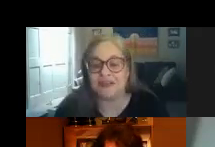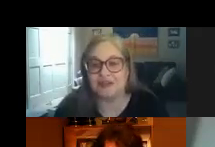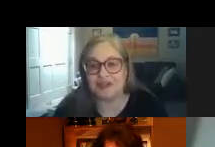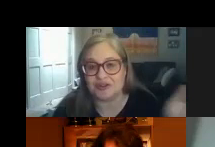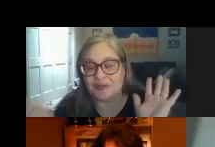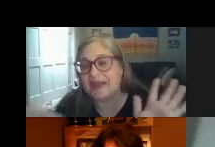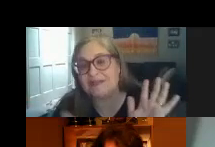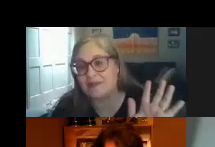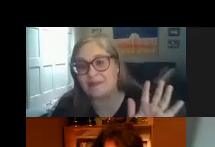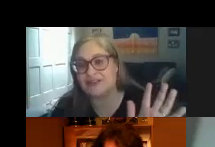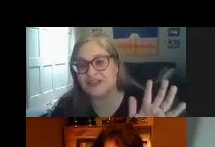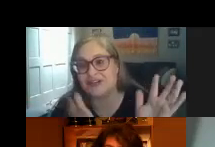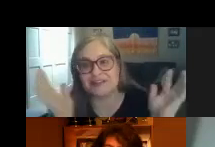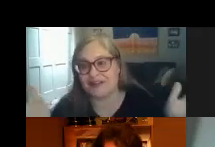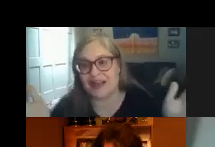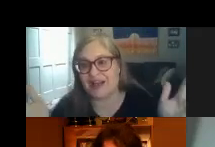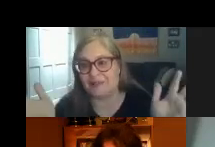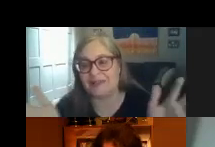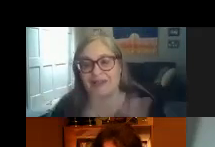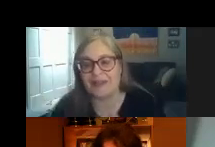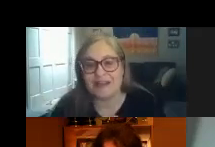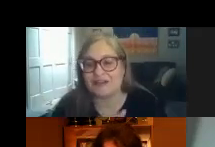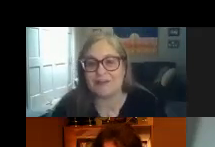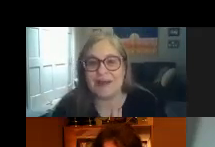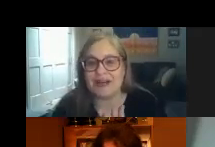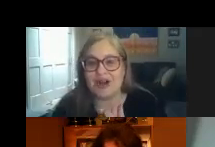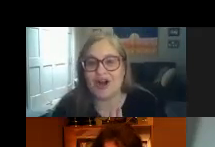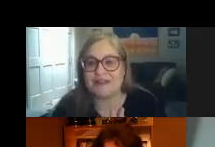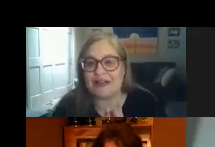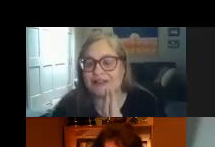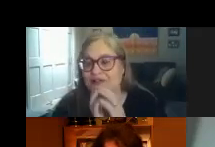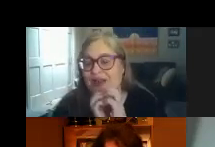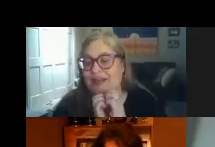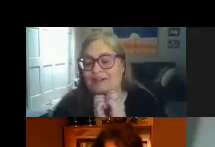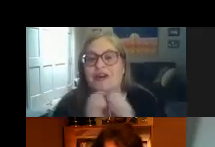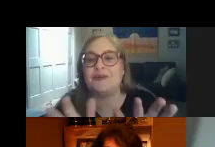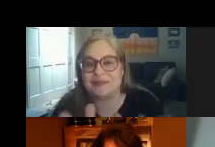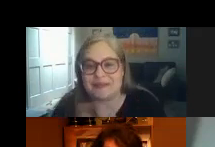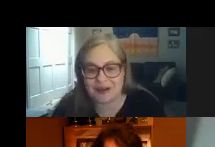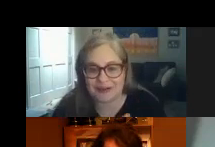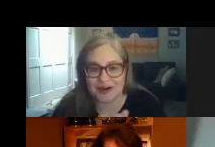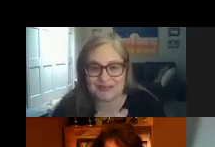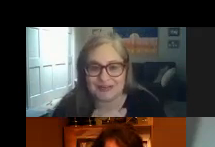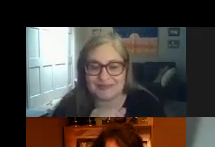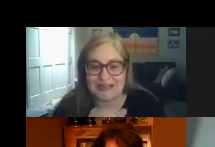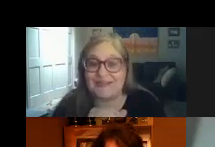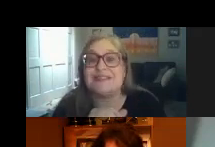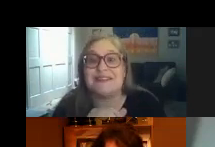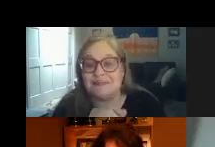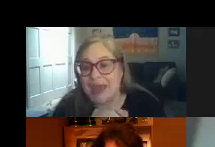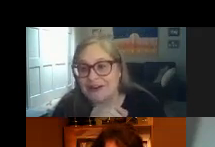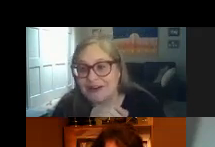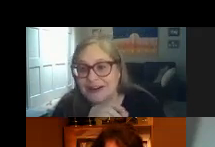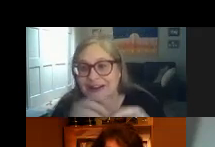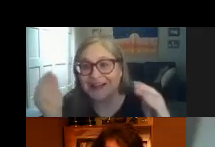anything you can do to paint that picture is going to help i think so i'm not at all telling you like or i hope it's not coming across that i'm saying that